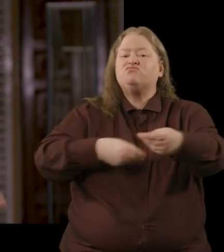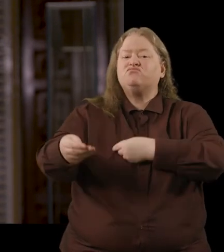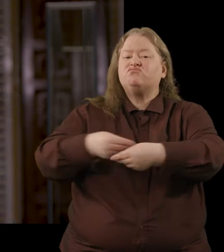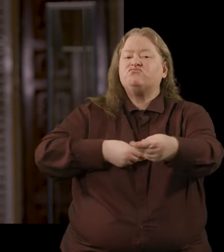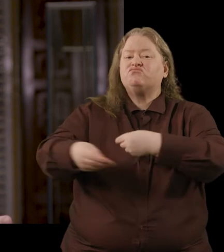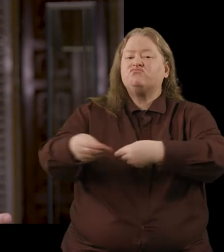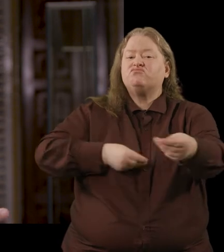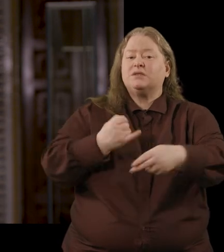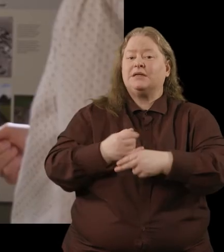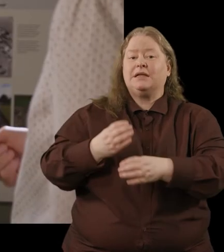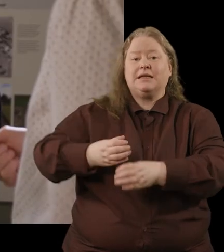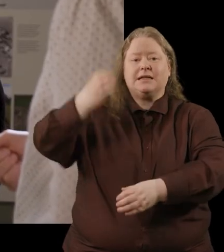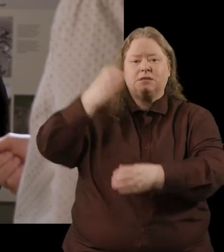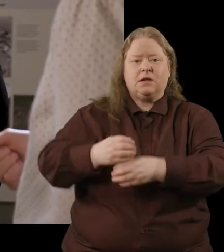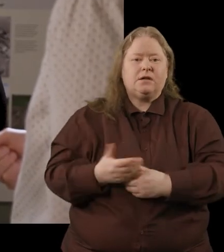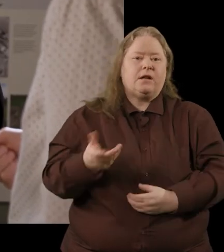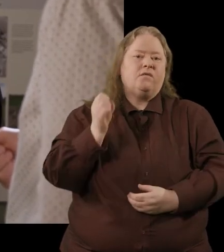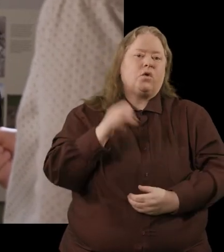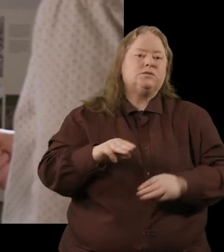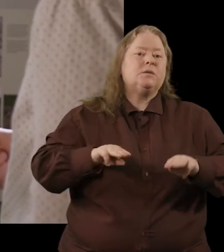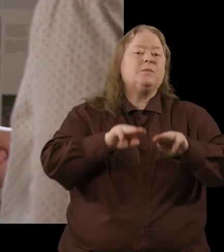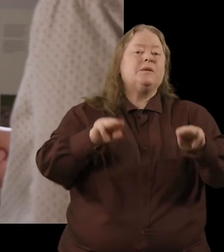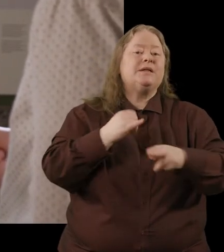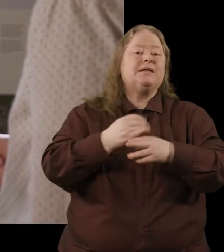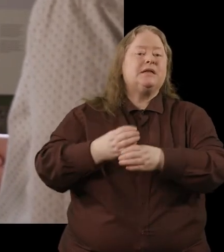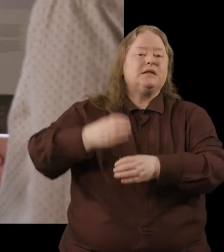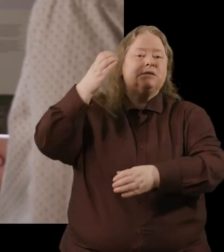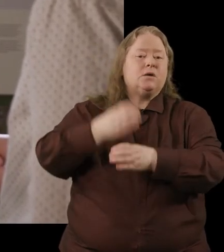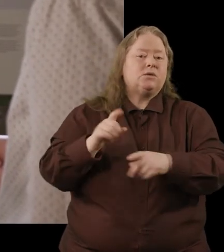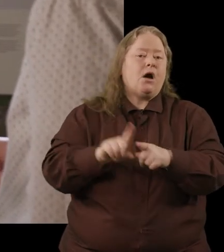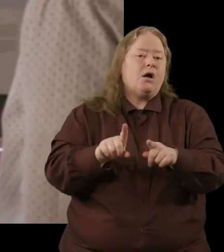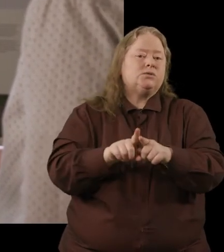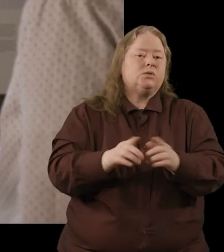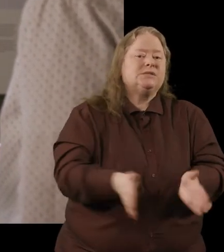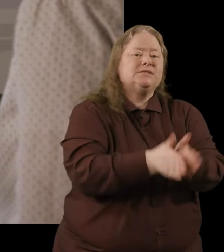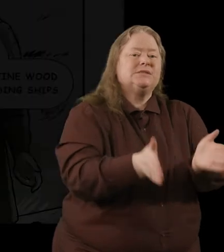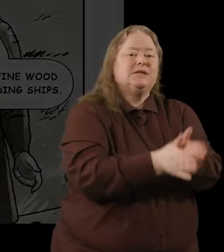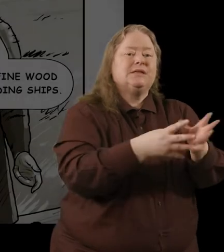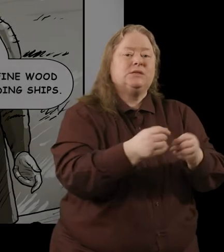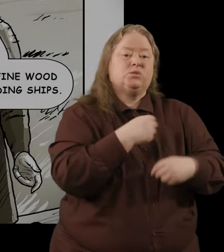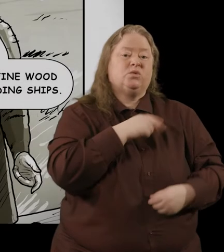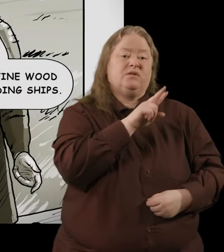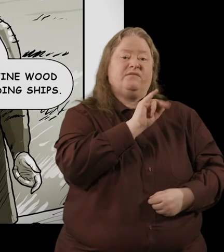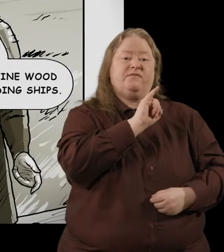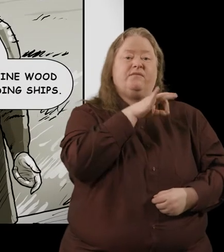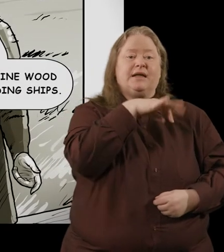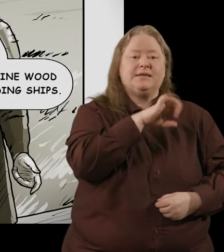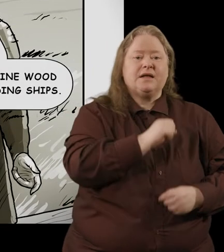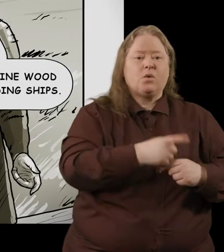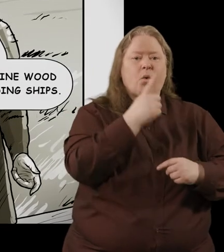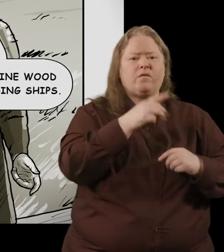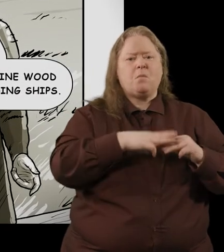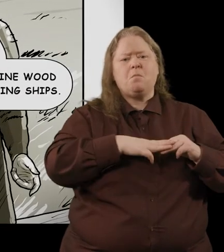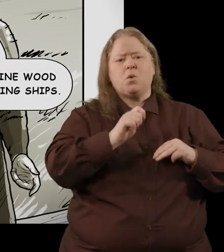transactions in glendalough and then of course the people in glendalough were also selling things to the vikings and we have one of the most unusual